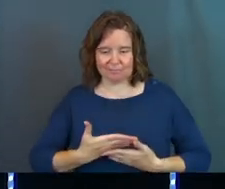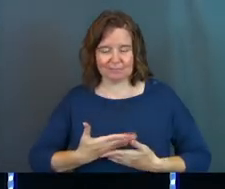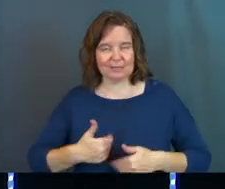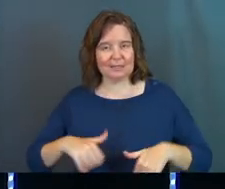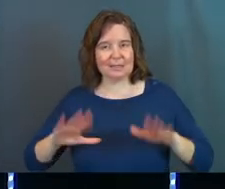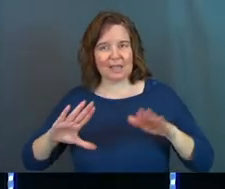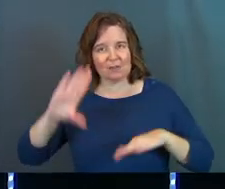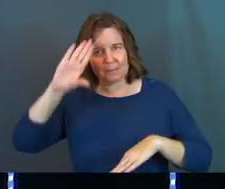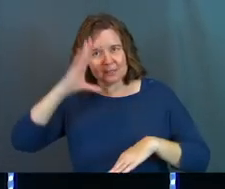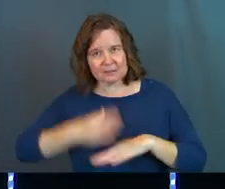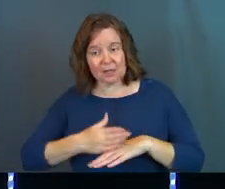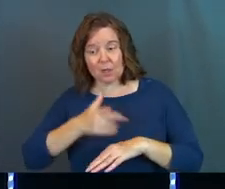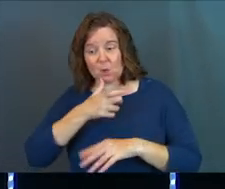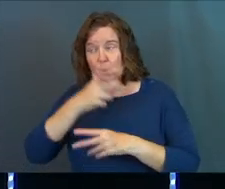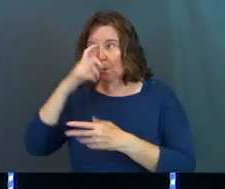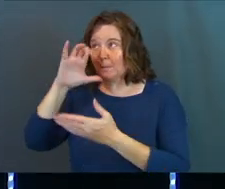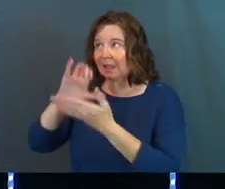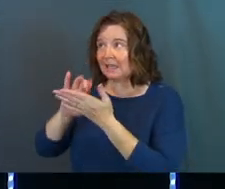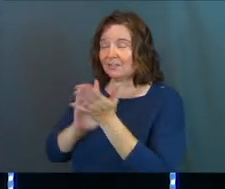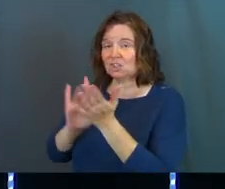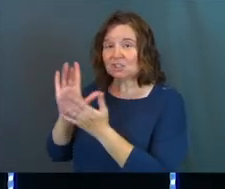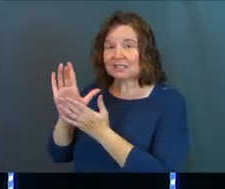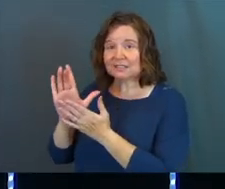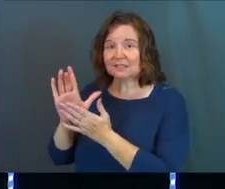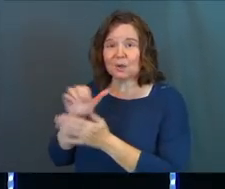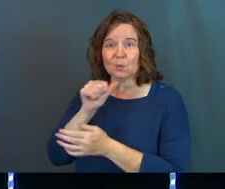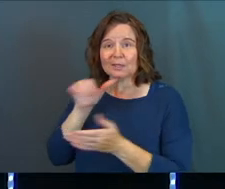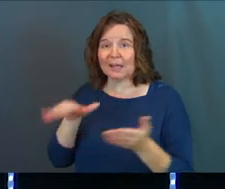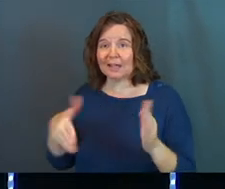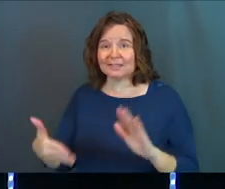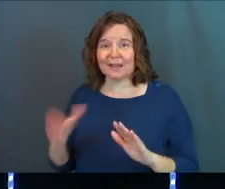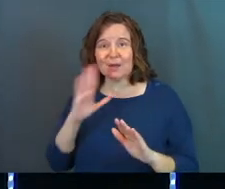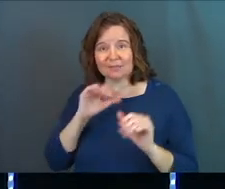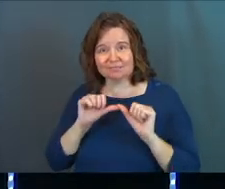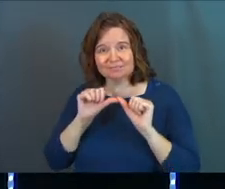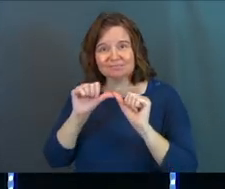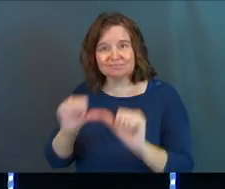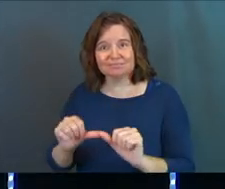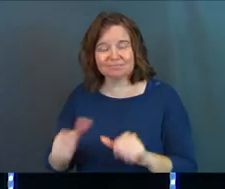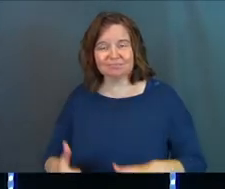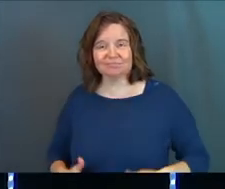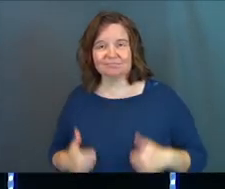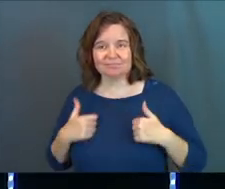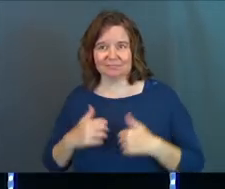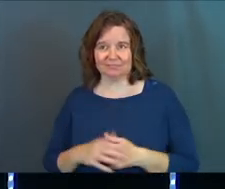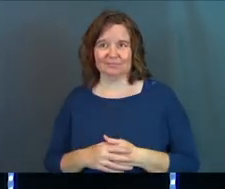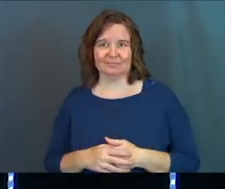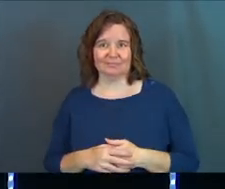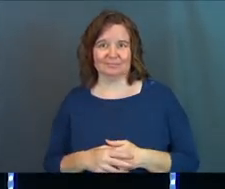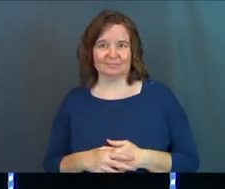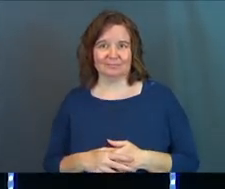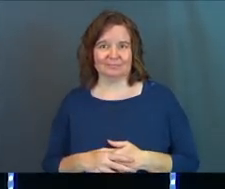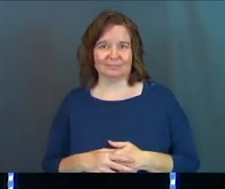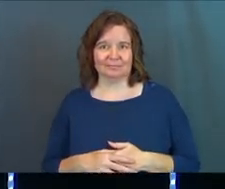father. Whoever believes in Jesus will not perish but have everlasting life. Eternal life, depending on your version.